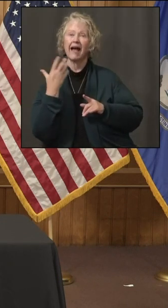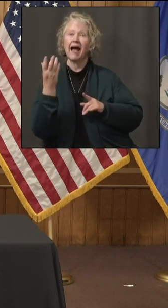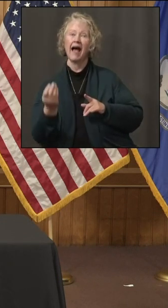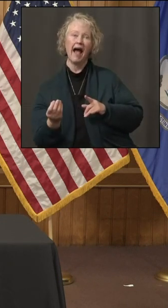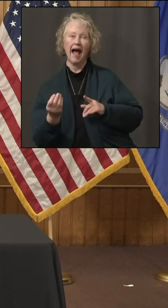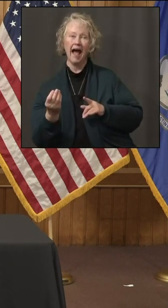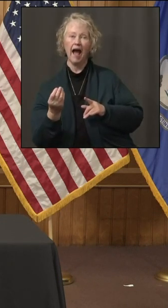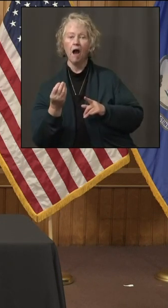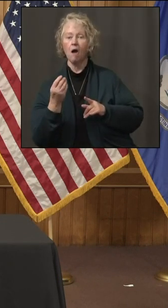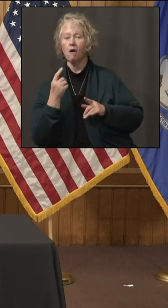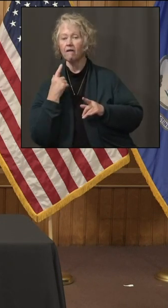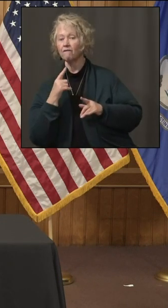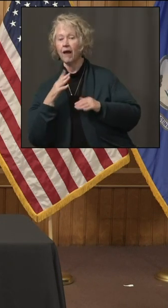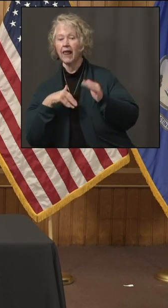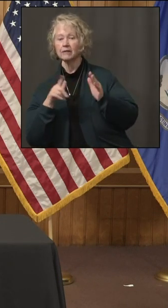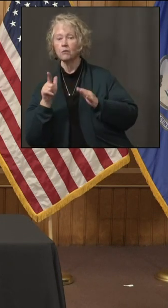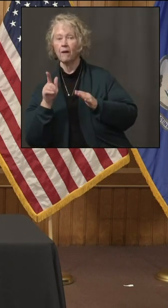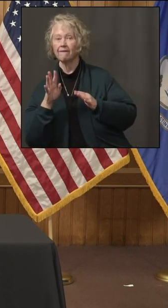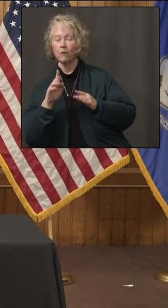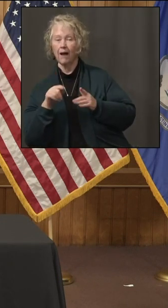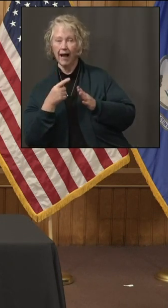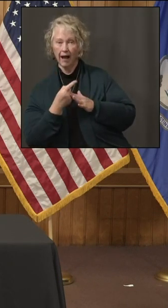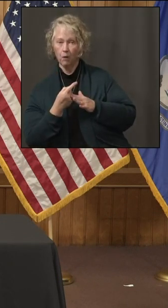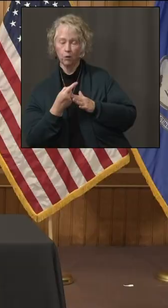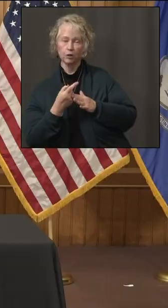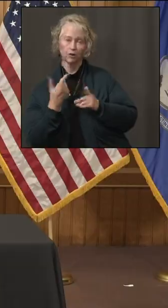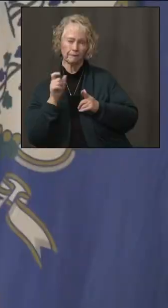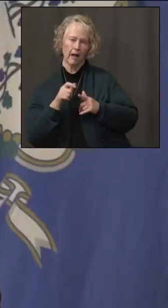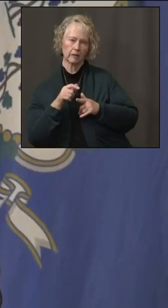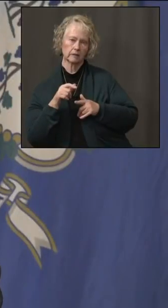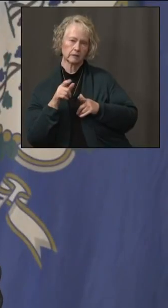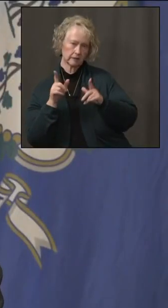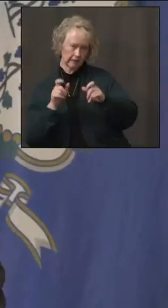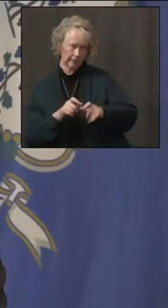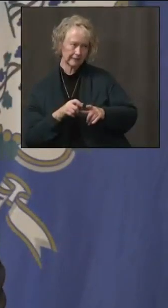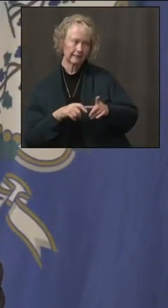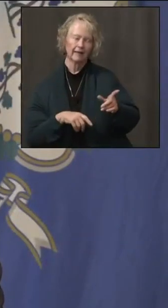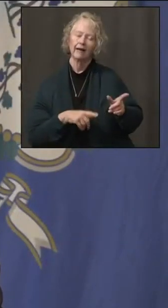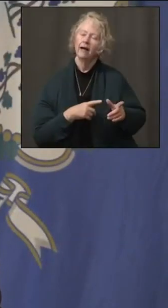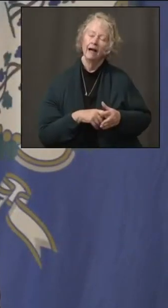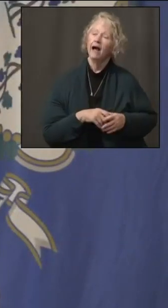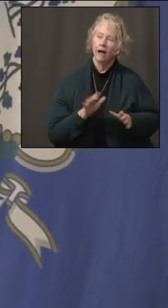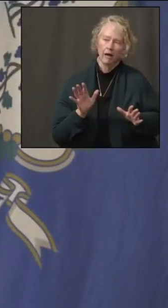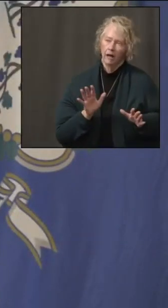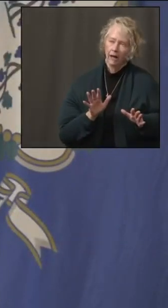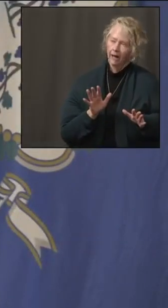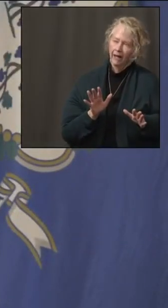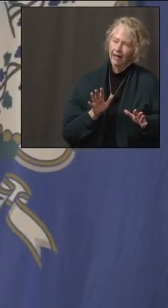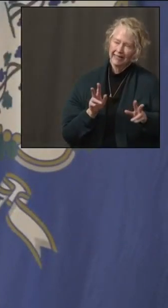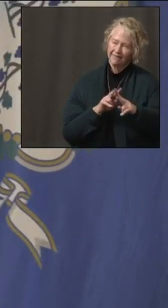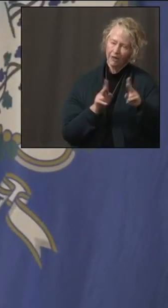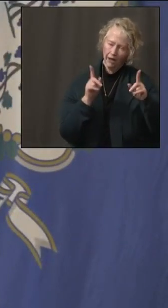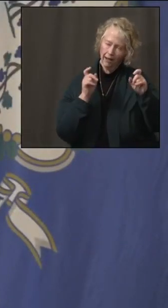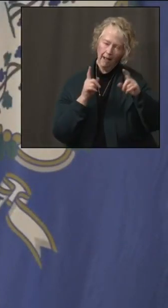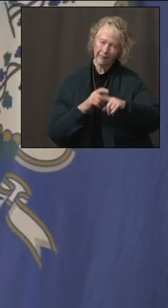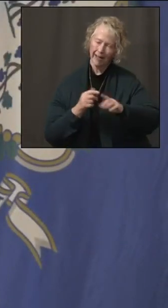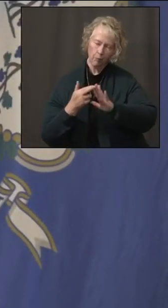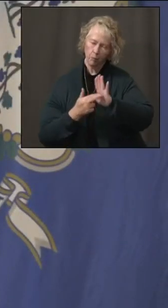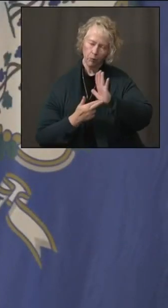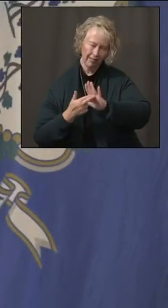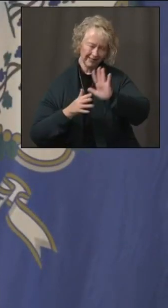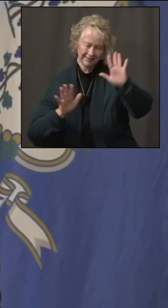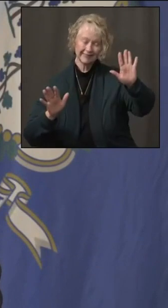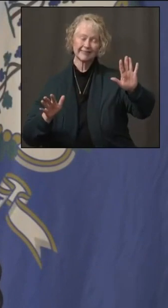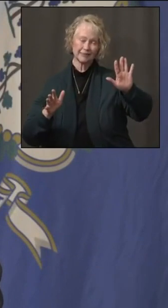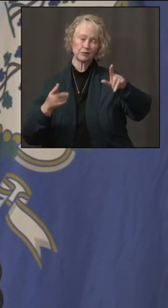Is Connecticut planning any of that type of stuff? Well, I'll start. mean, man, that's complicated, isn't it? I I know. I think the bottom line is,